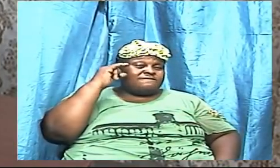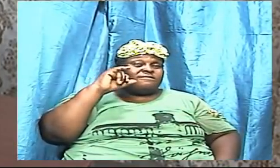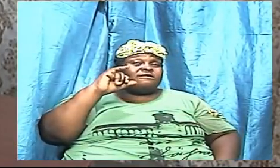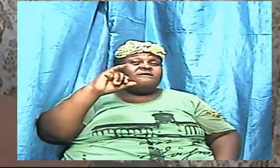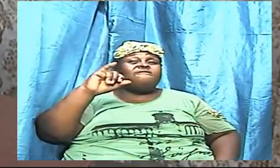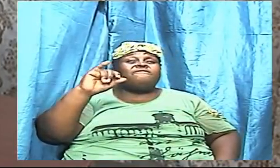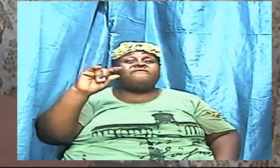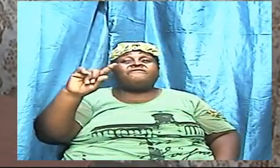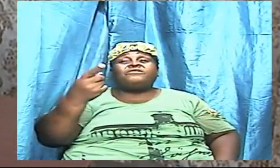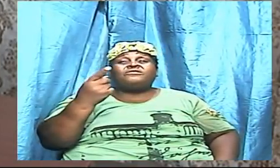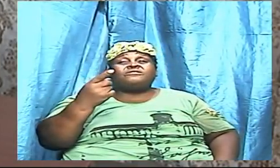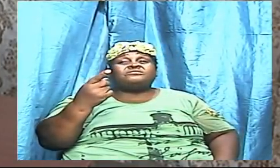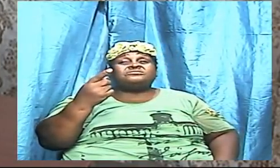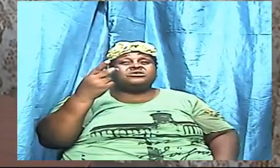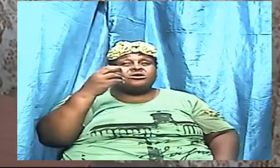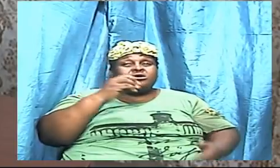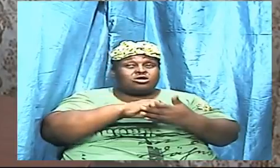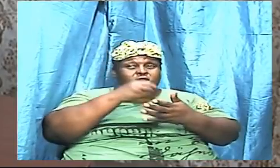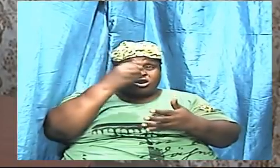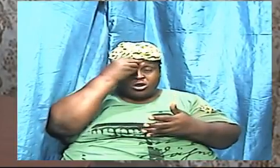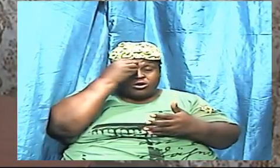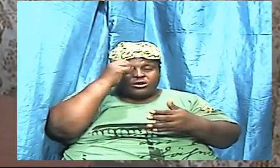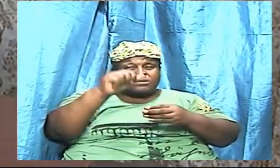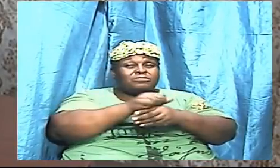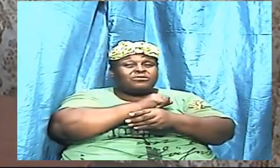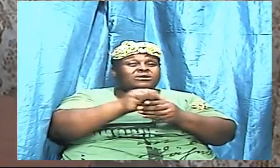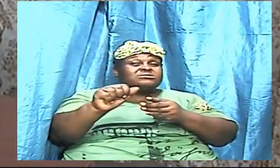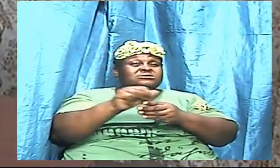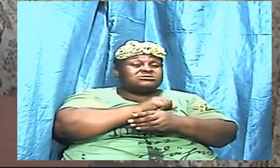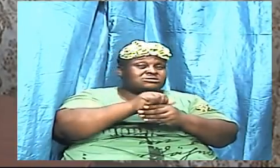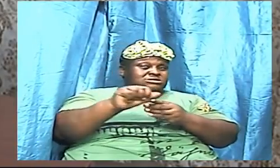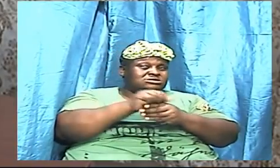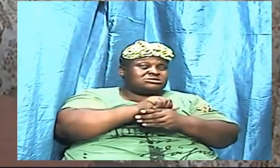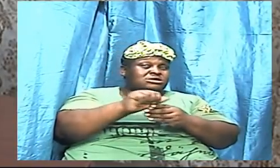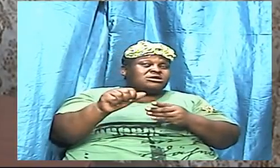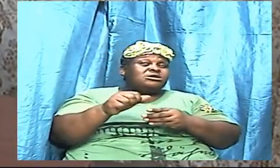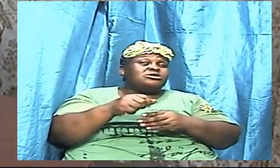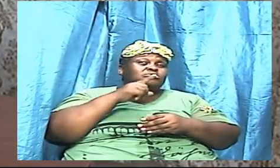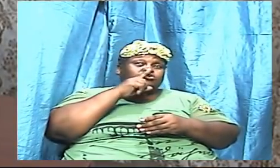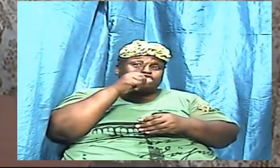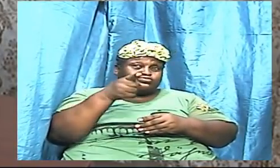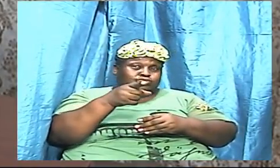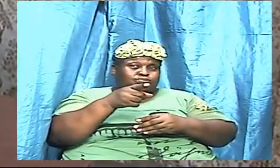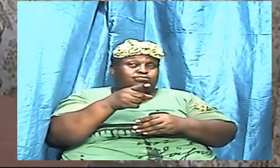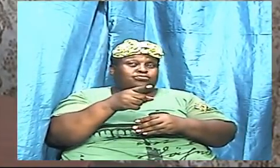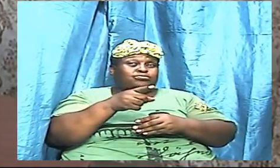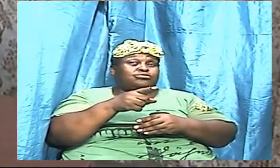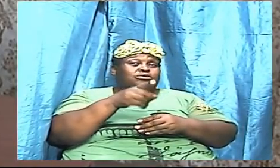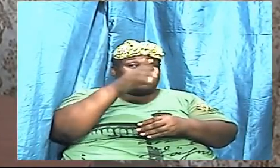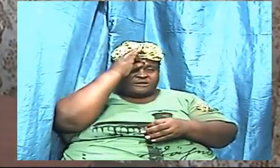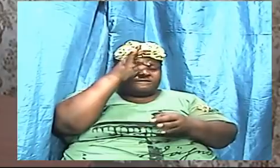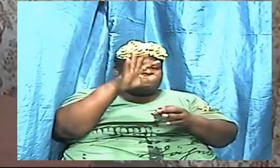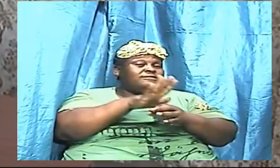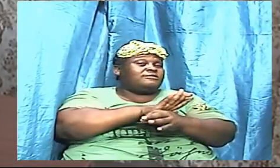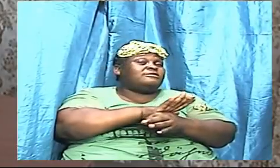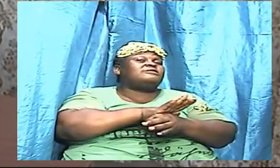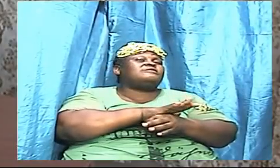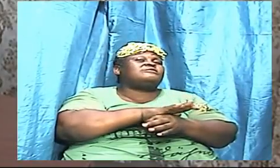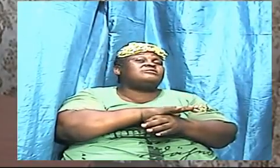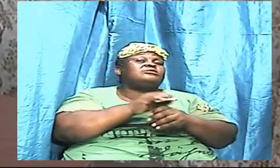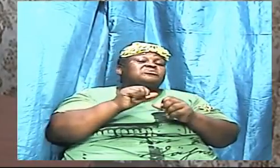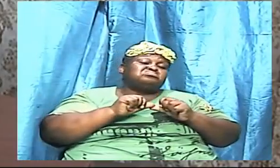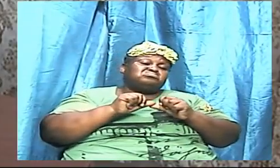and practice to be diligent to be faithful to be